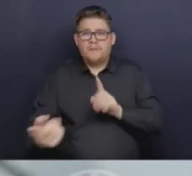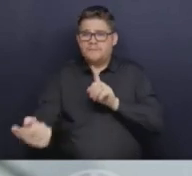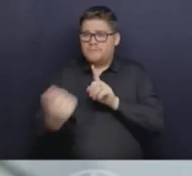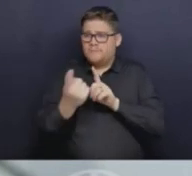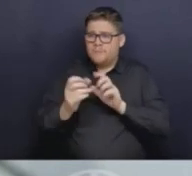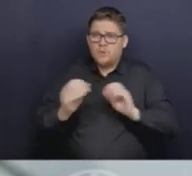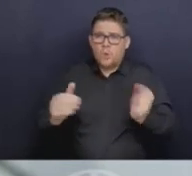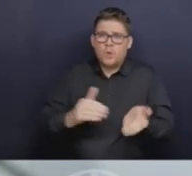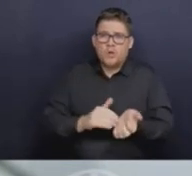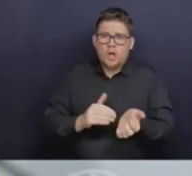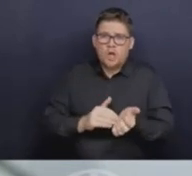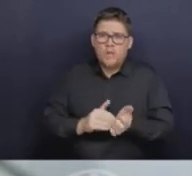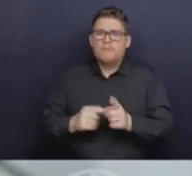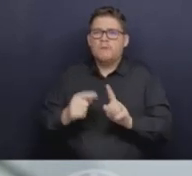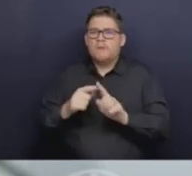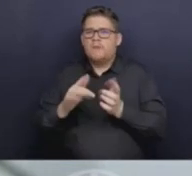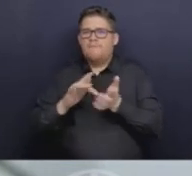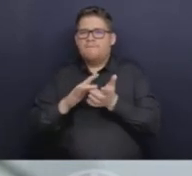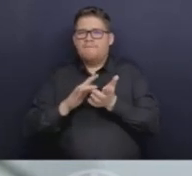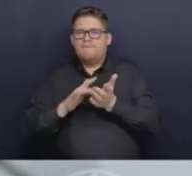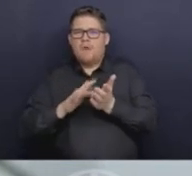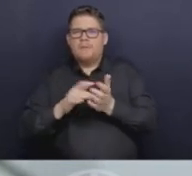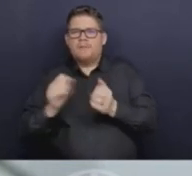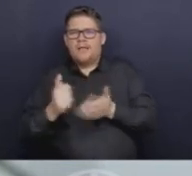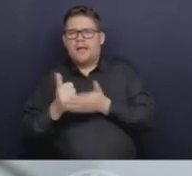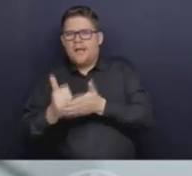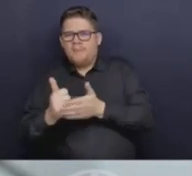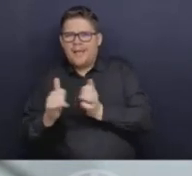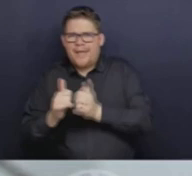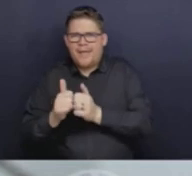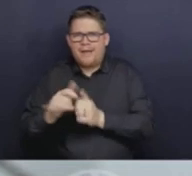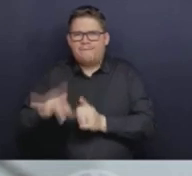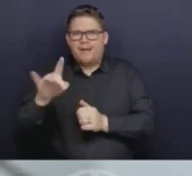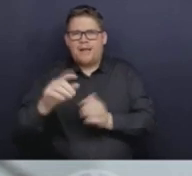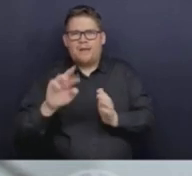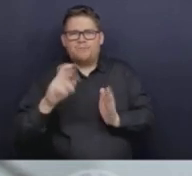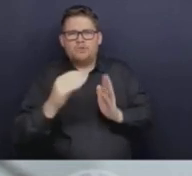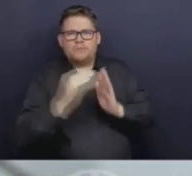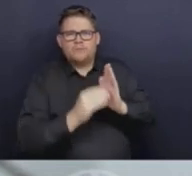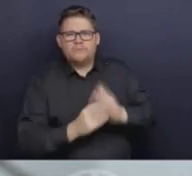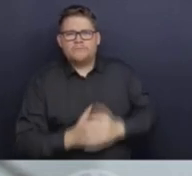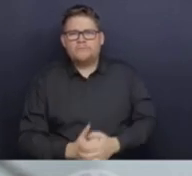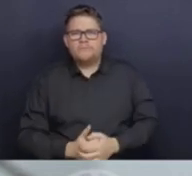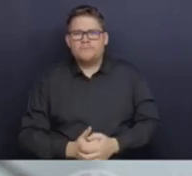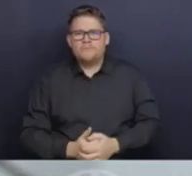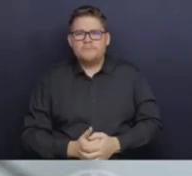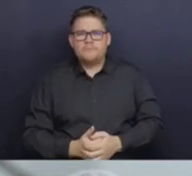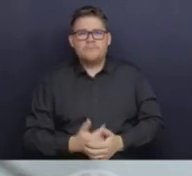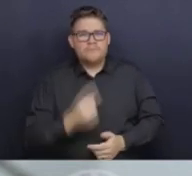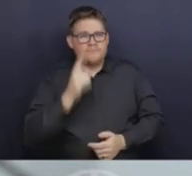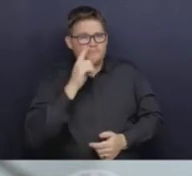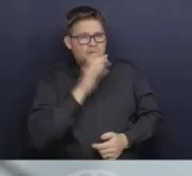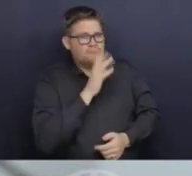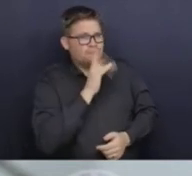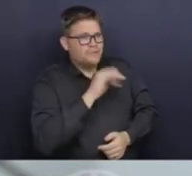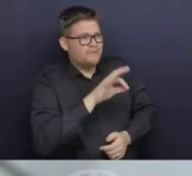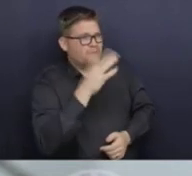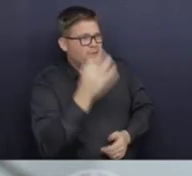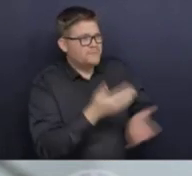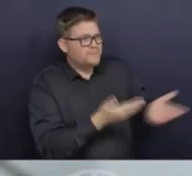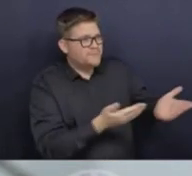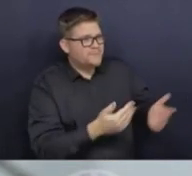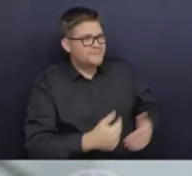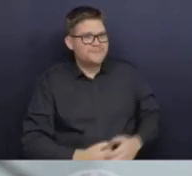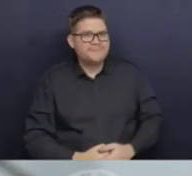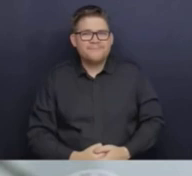I'll do all the French at the end. Okay. Minister Dix will do all the French at the end. Benoit, do you have a follow-up?